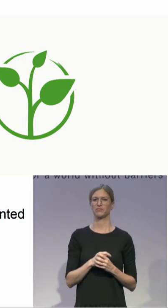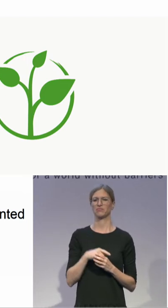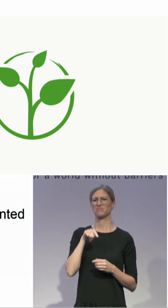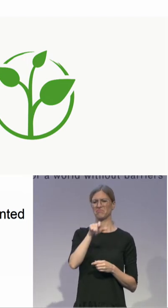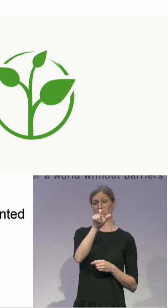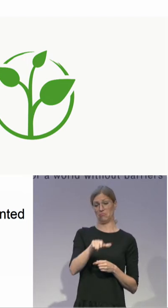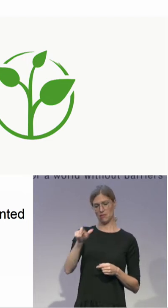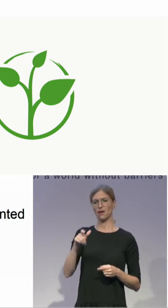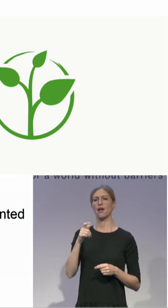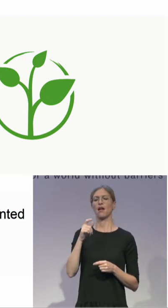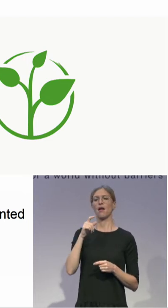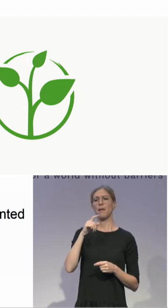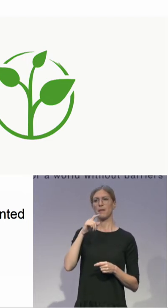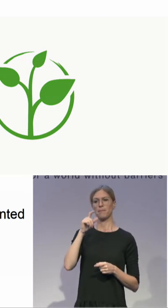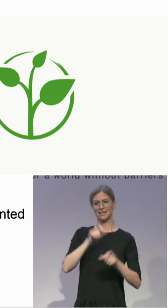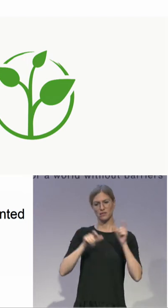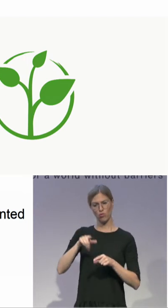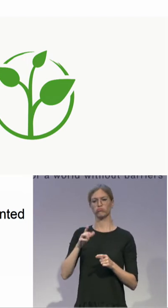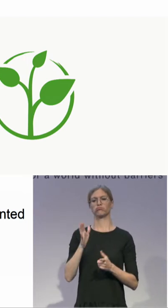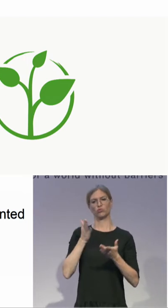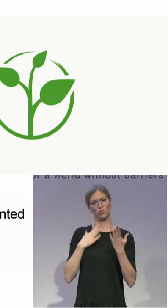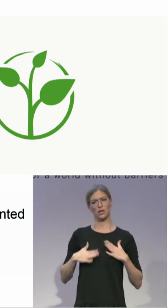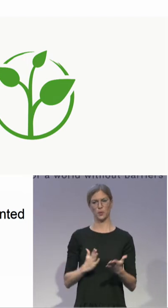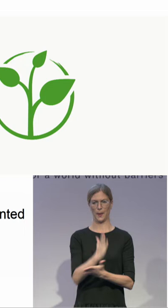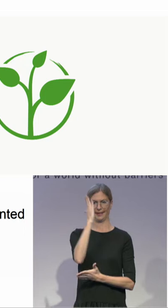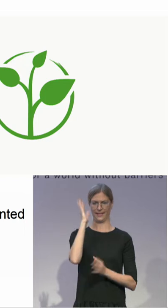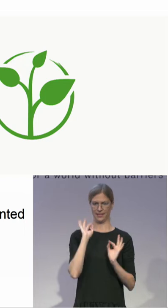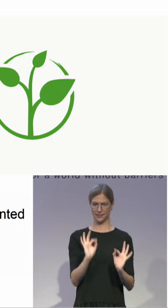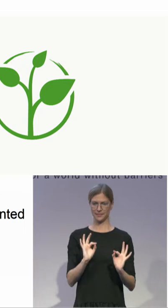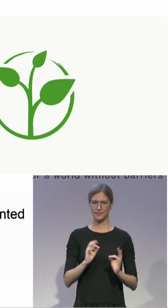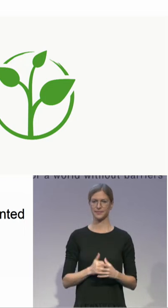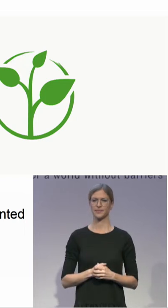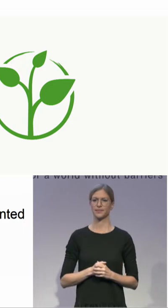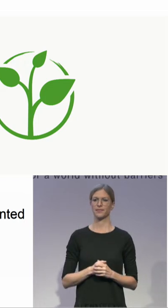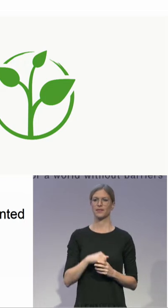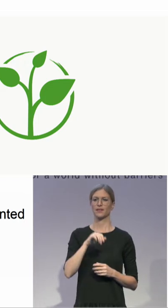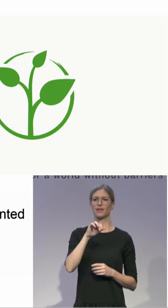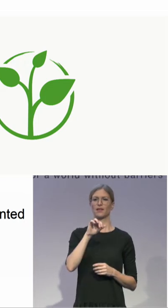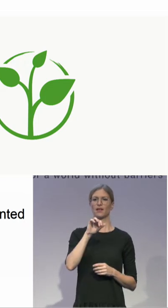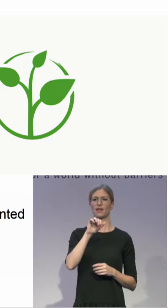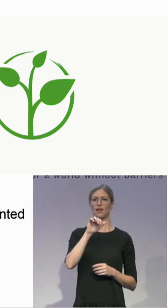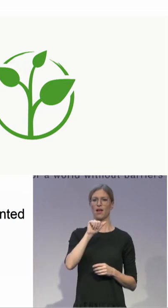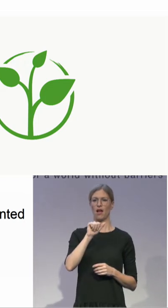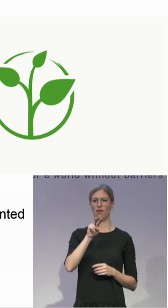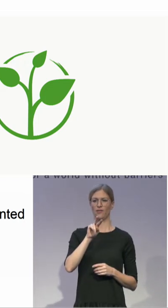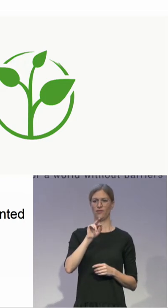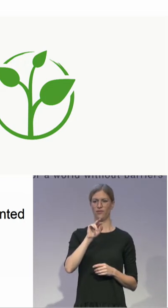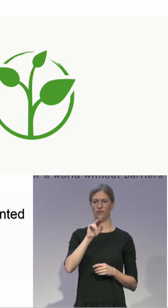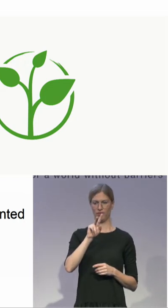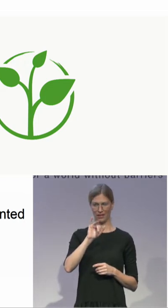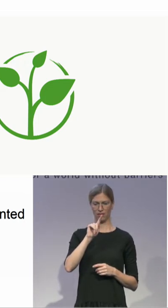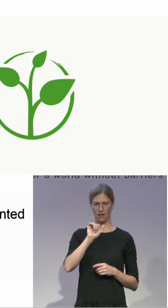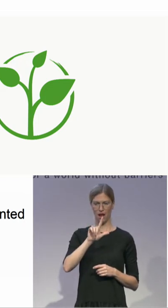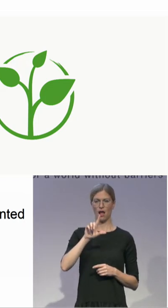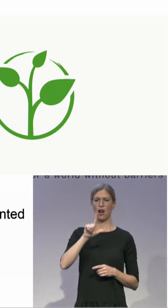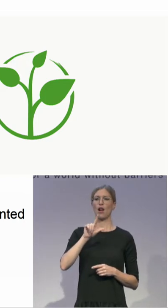Thank you. Hi. I'm Avital Sandler-Lef, and I'm the director of JDC Israel Unlimited, which is a strategic